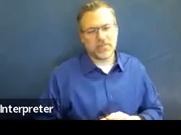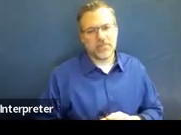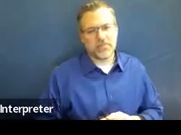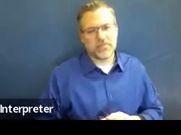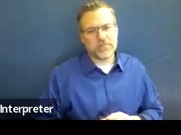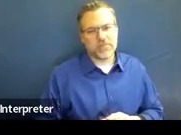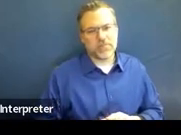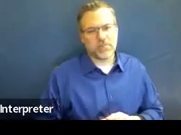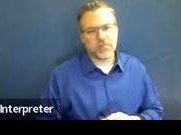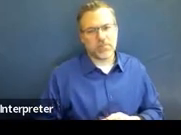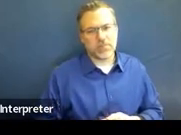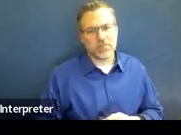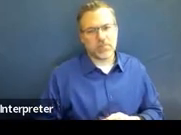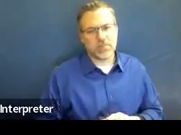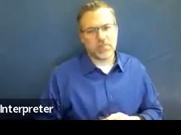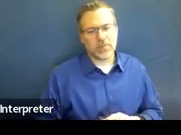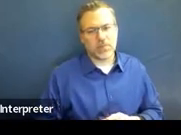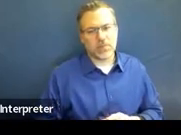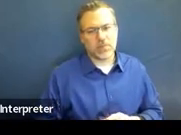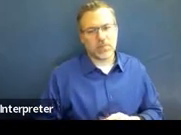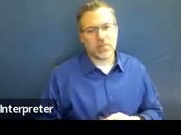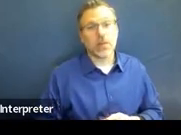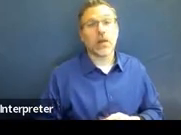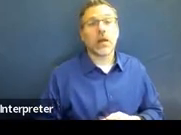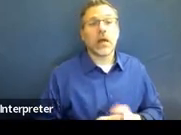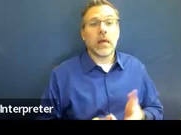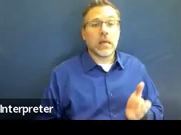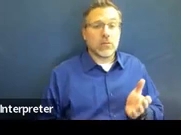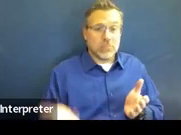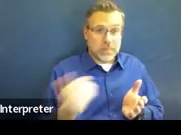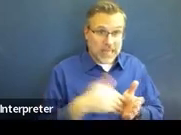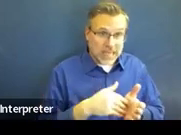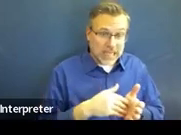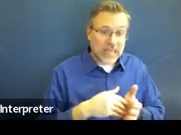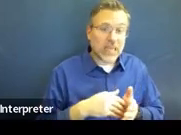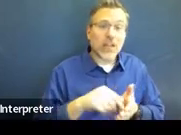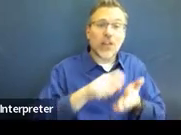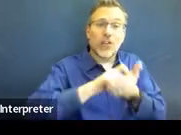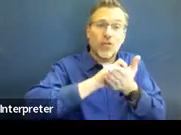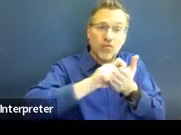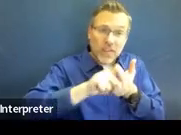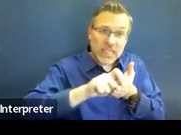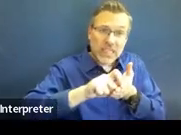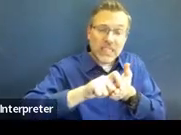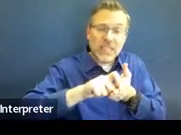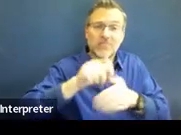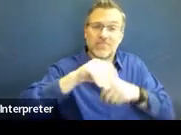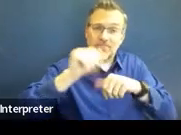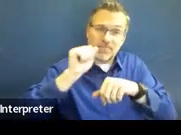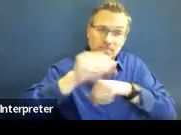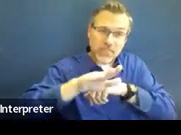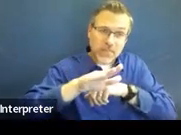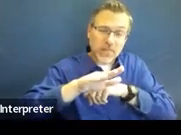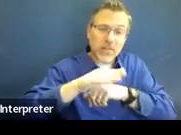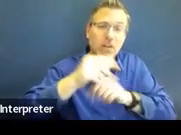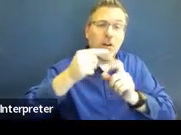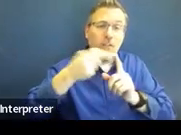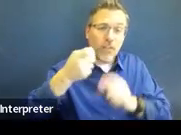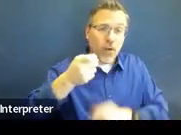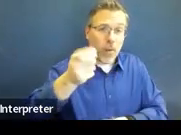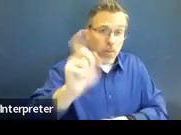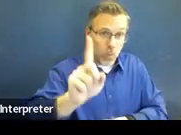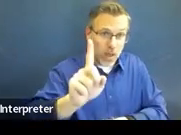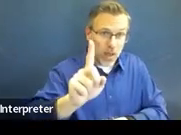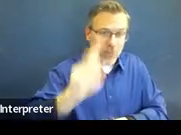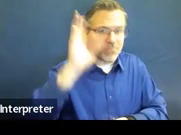So as I said before, the written notice is based on federal law from IDEA. In